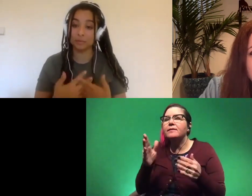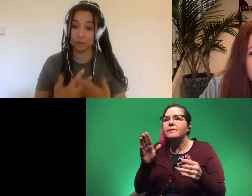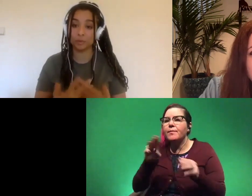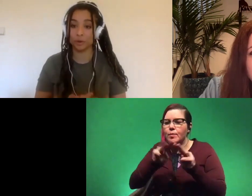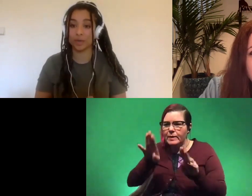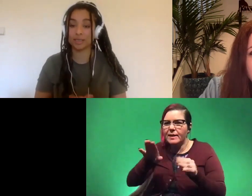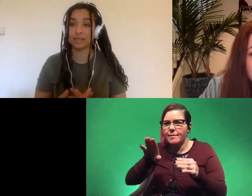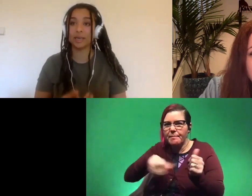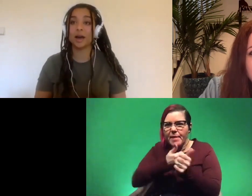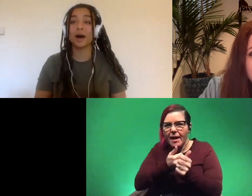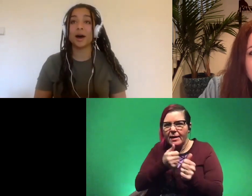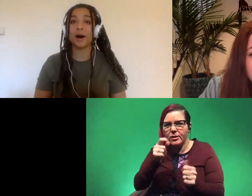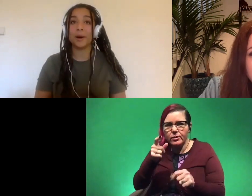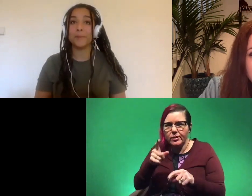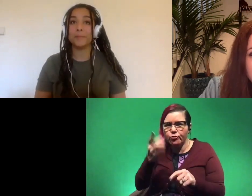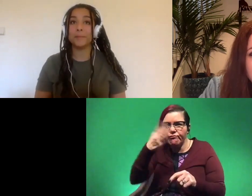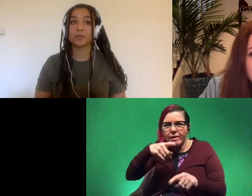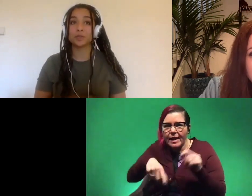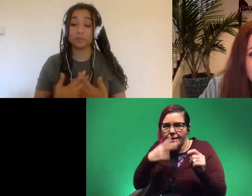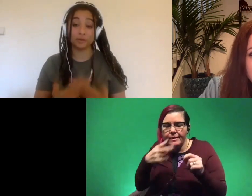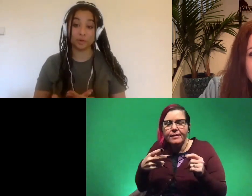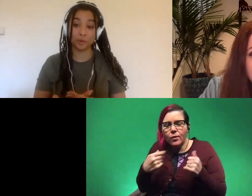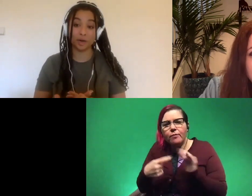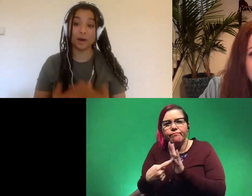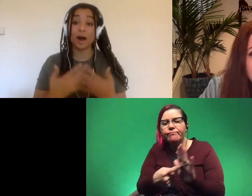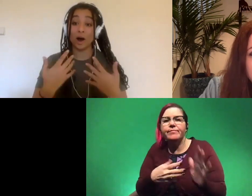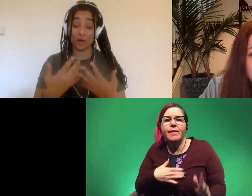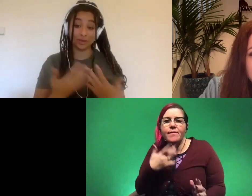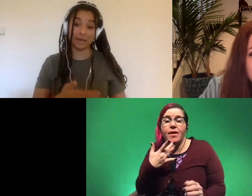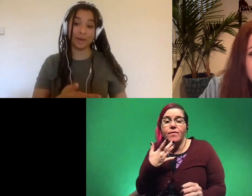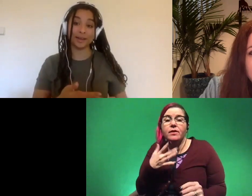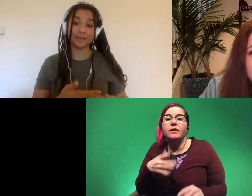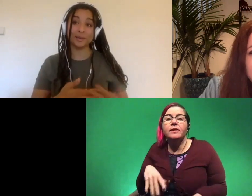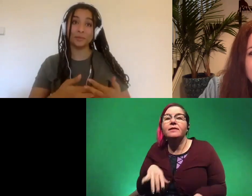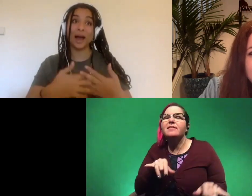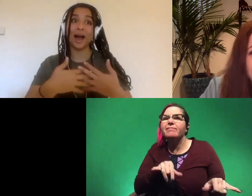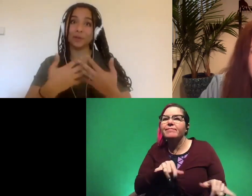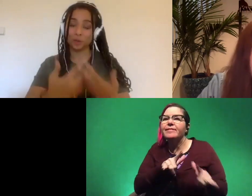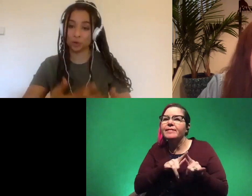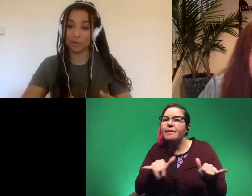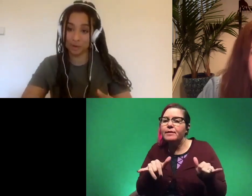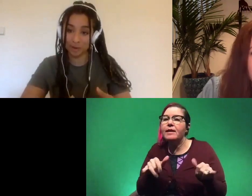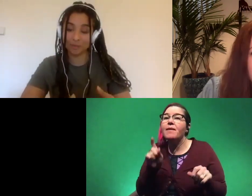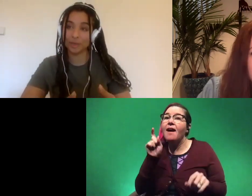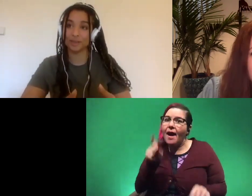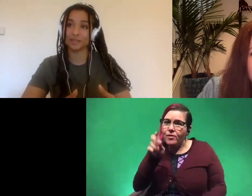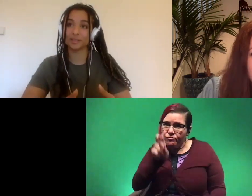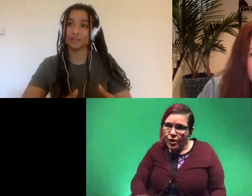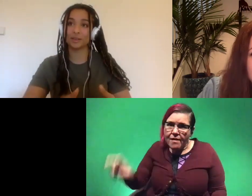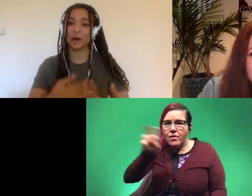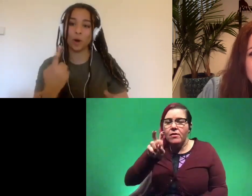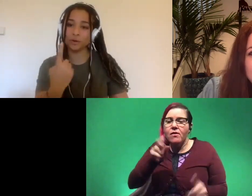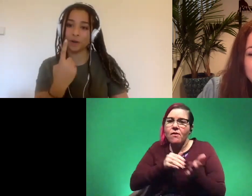that most people don't get to see um so that's my favorite part on the same hand having to travel a lot because